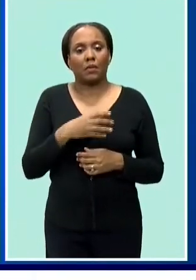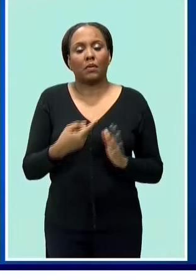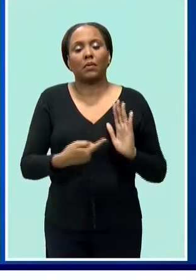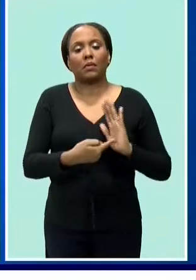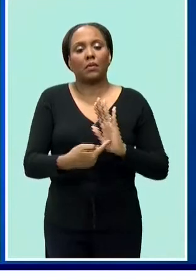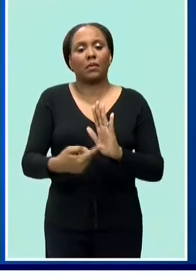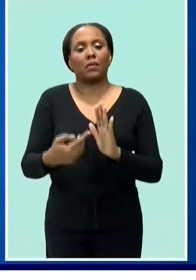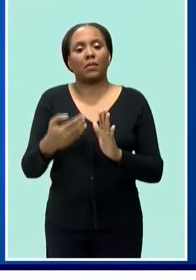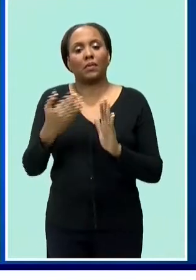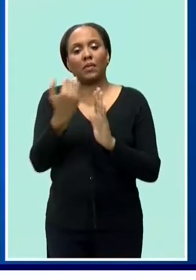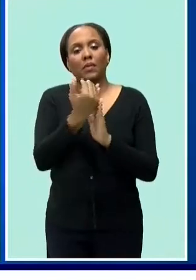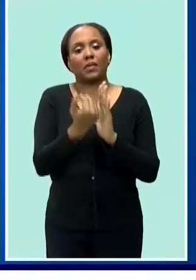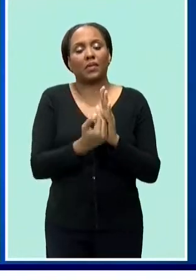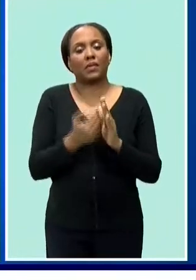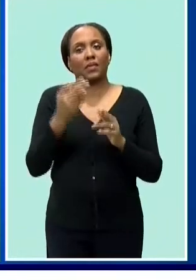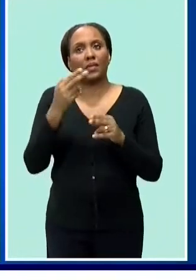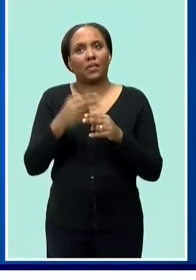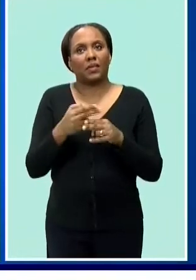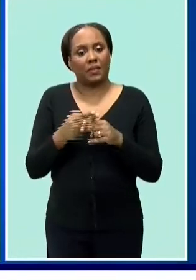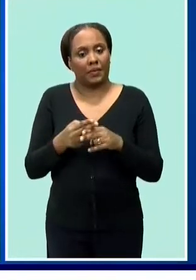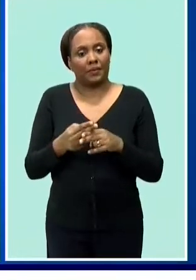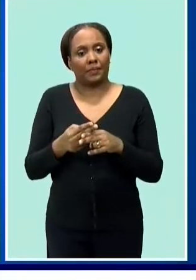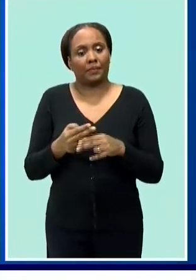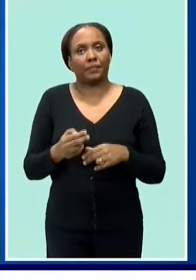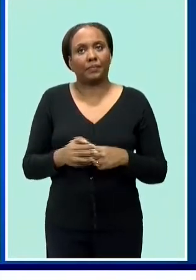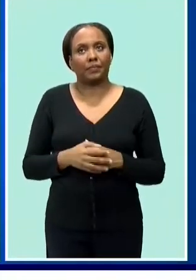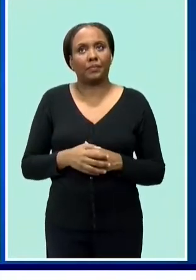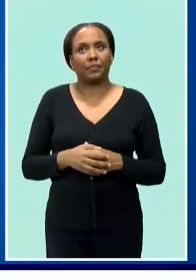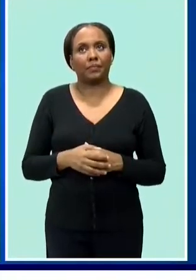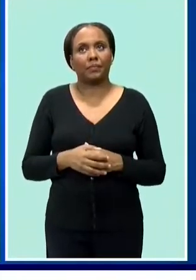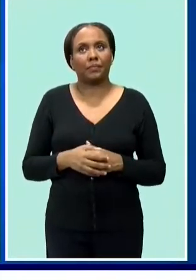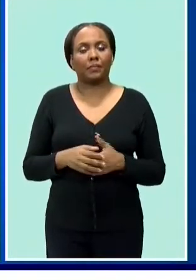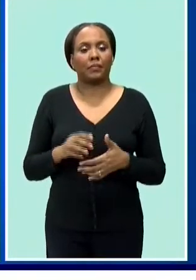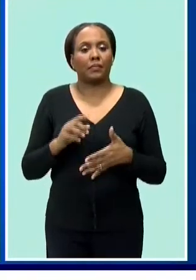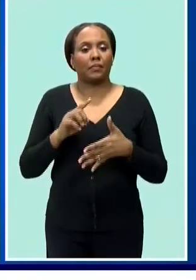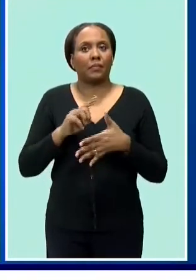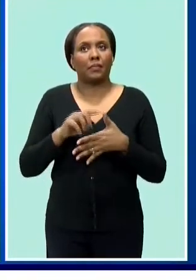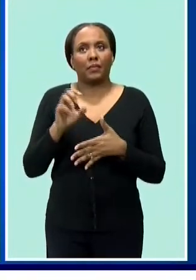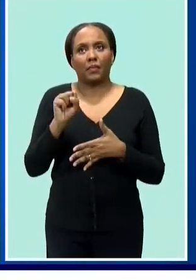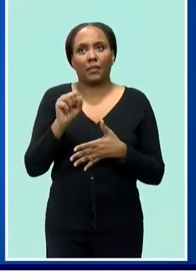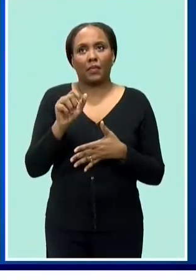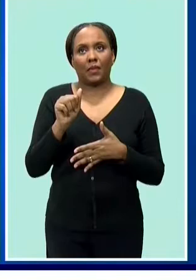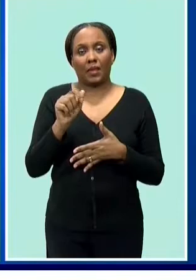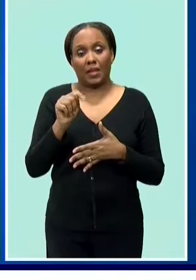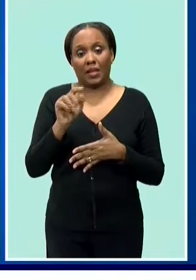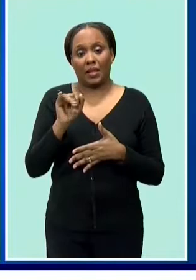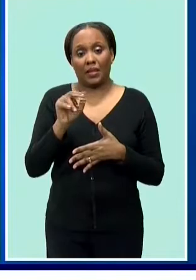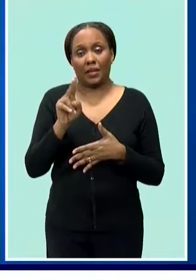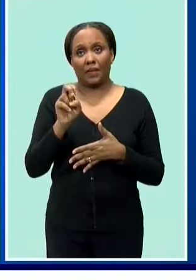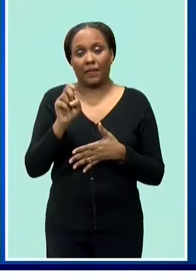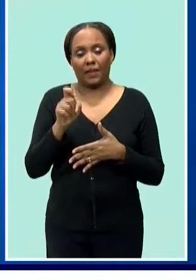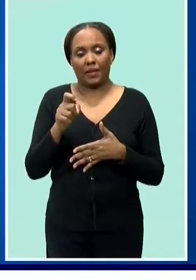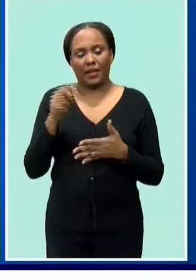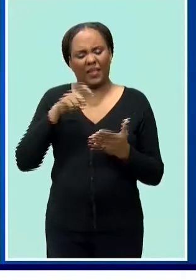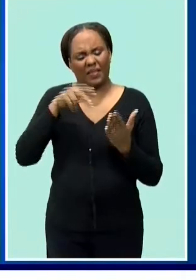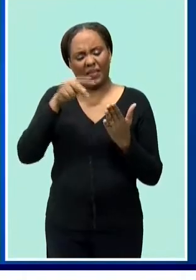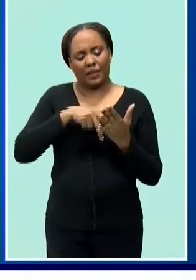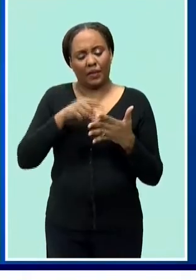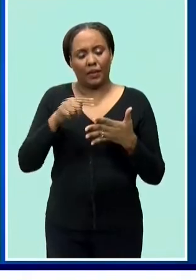five medical marijuana drugs now on that list there is satevex that's a that's the branded name i have to read this off my list